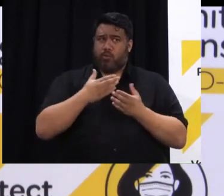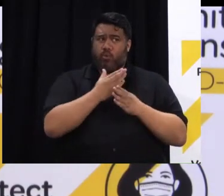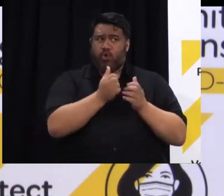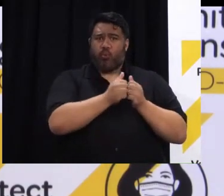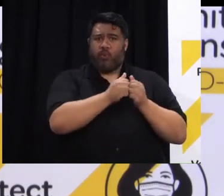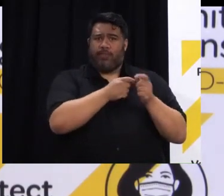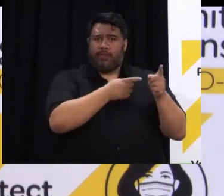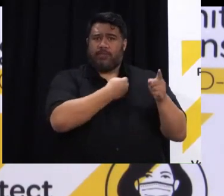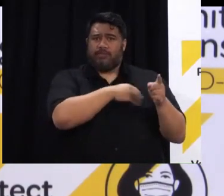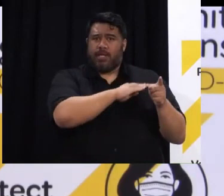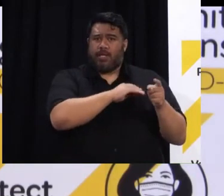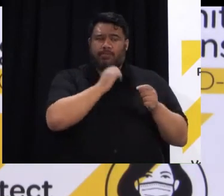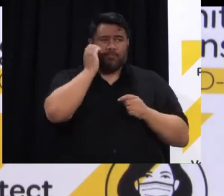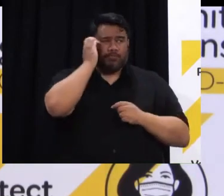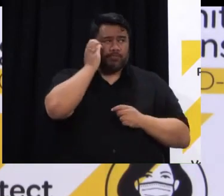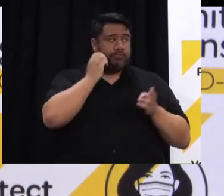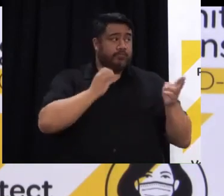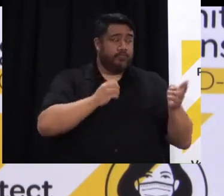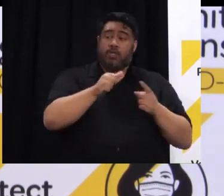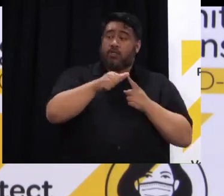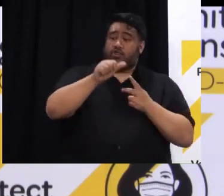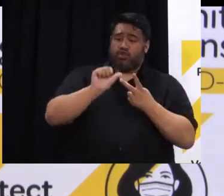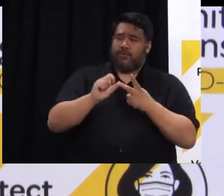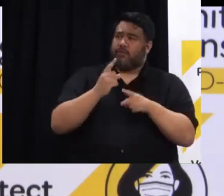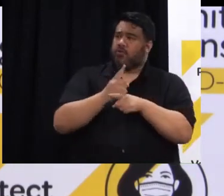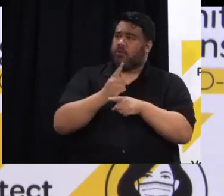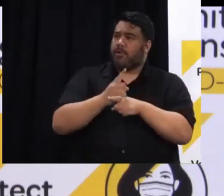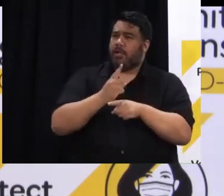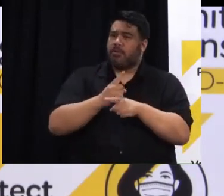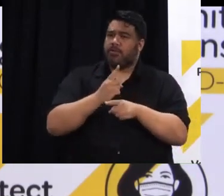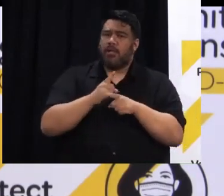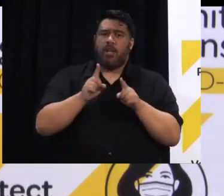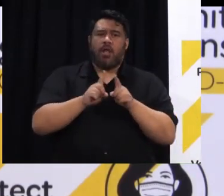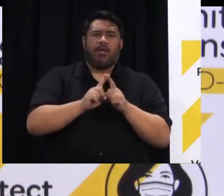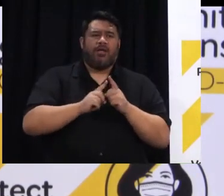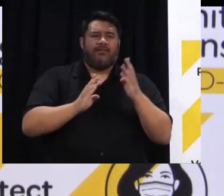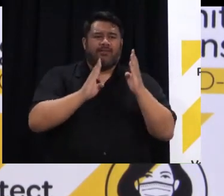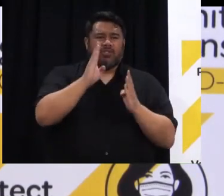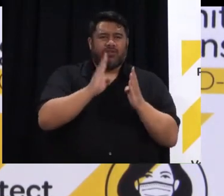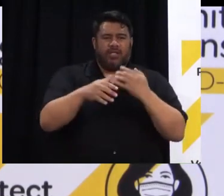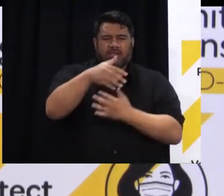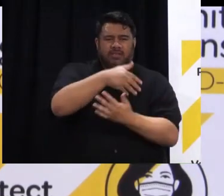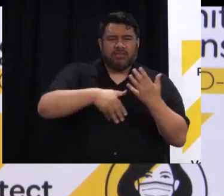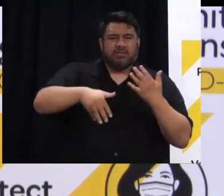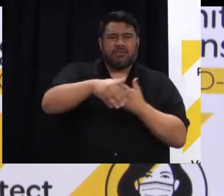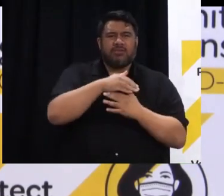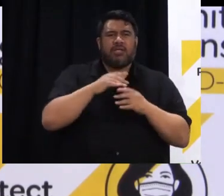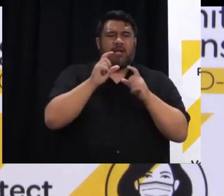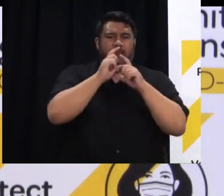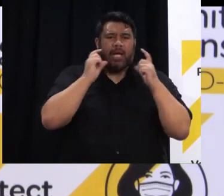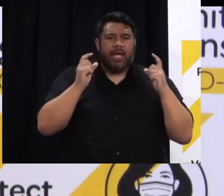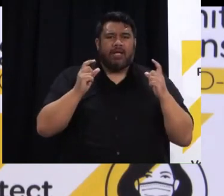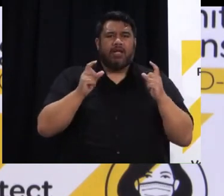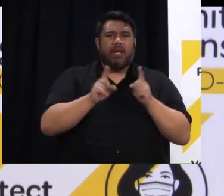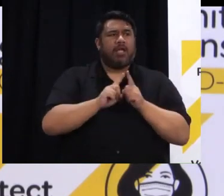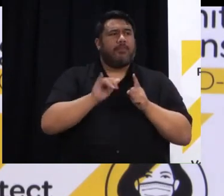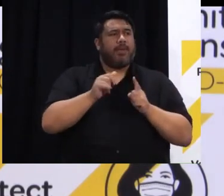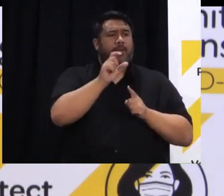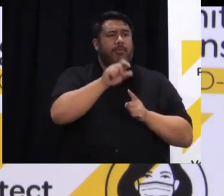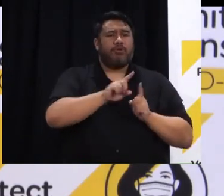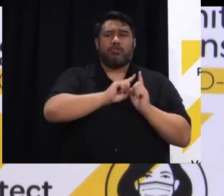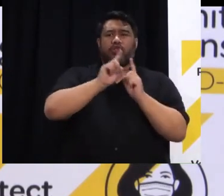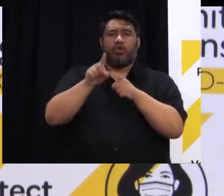just around precautions really where there's a face-to-face interaction for mental health consultation